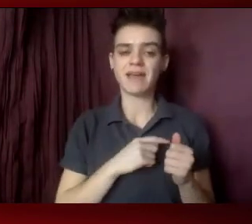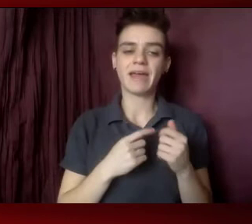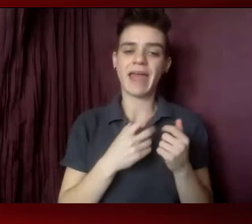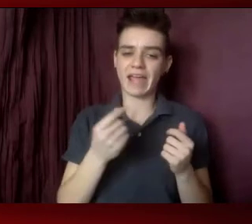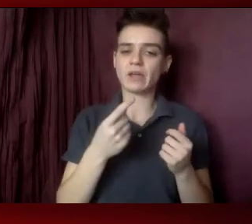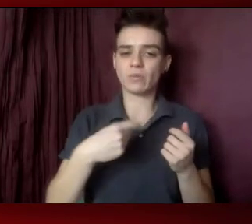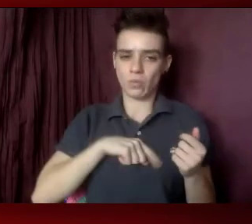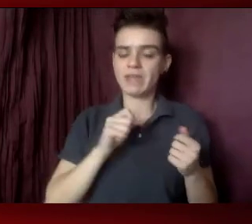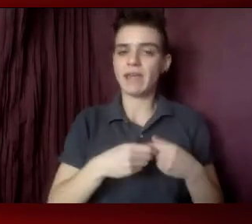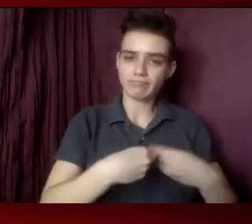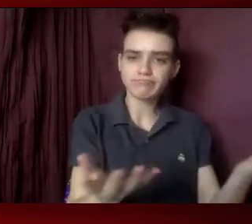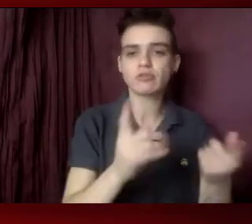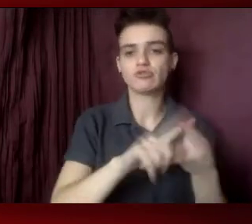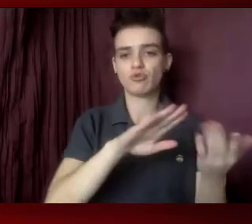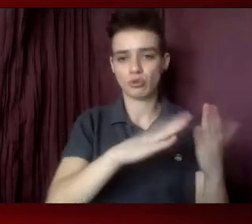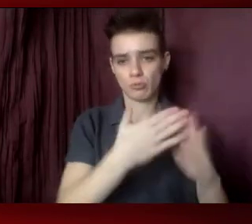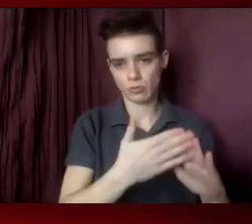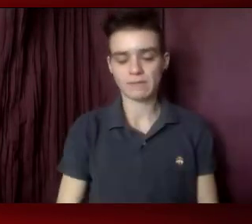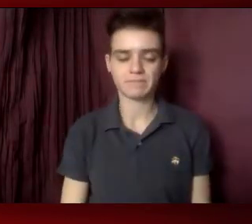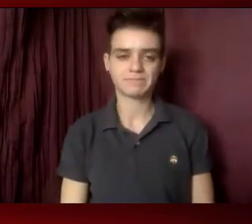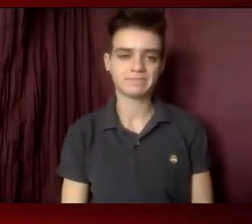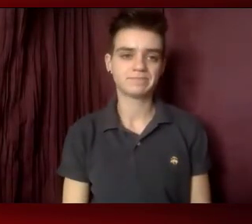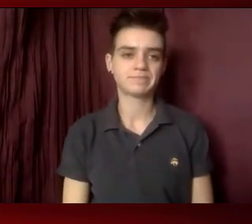and to other environments in healthcare.